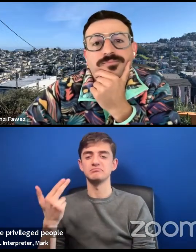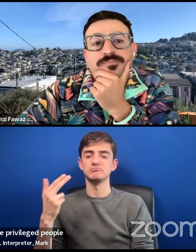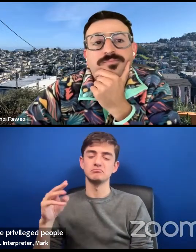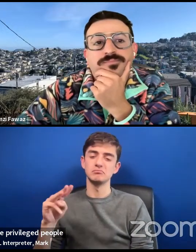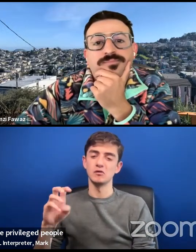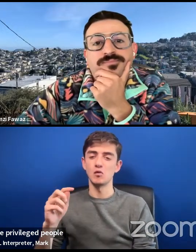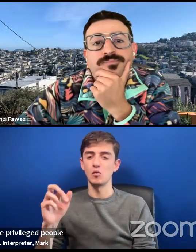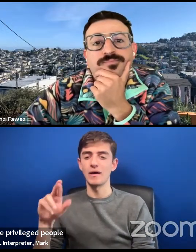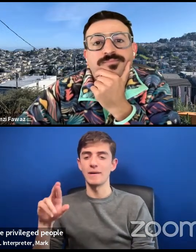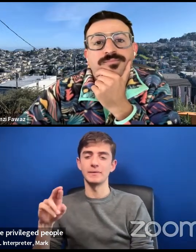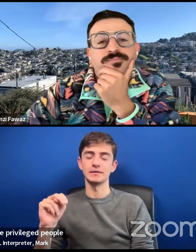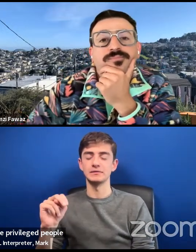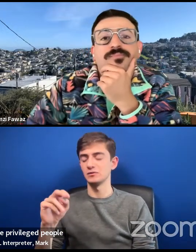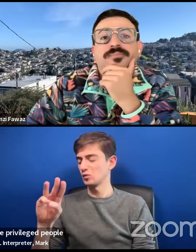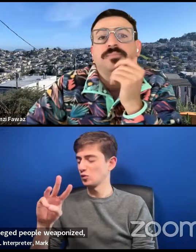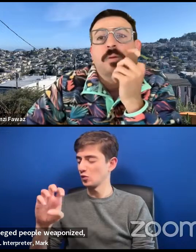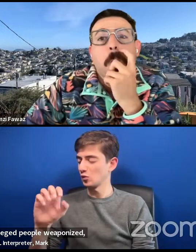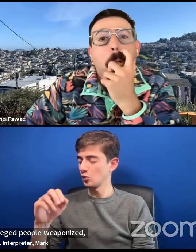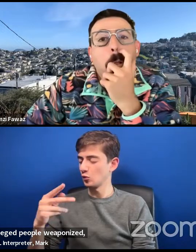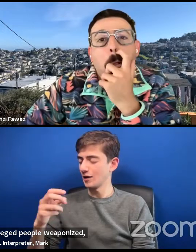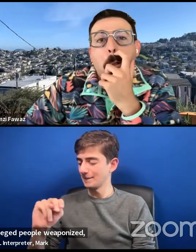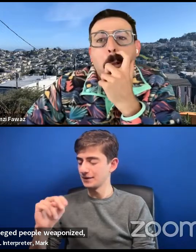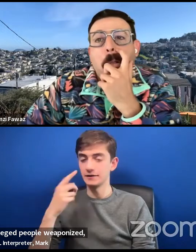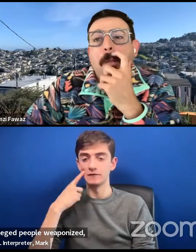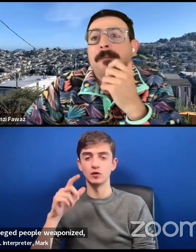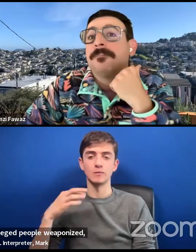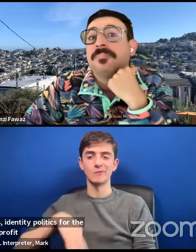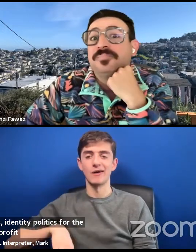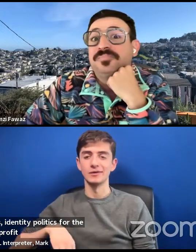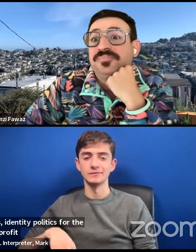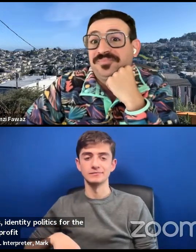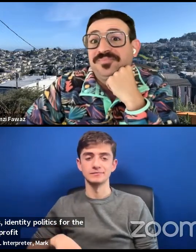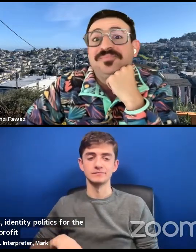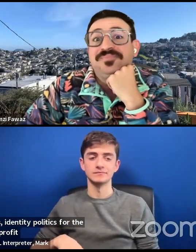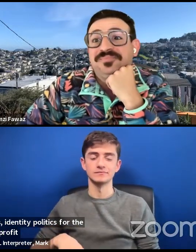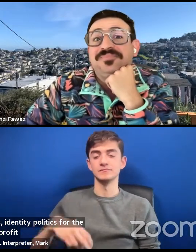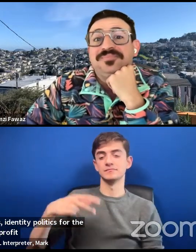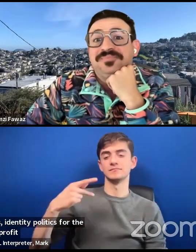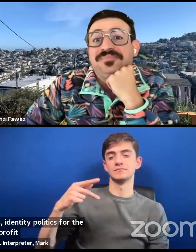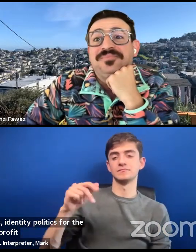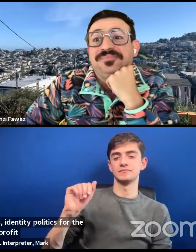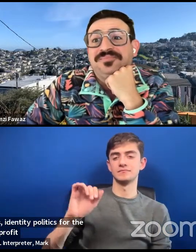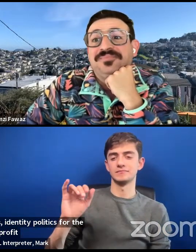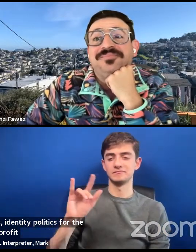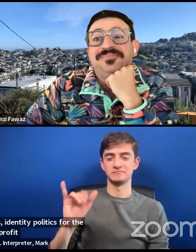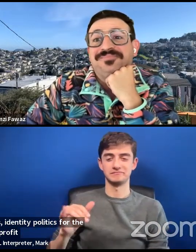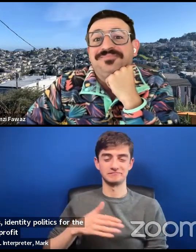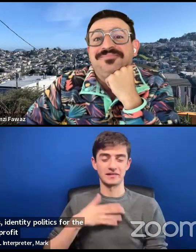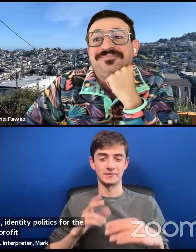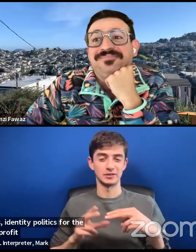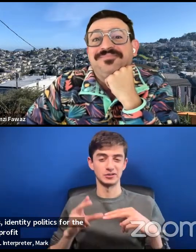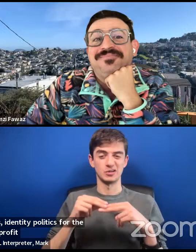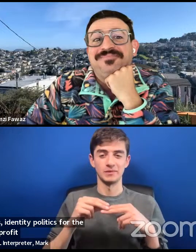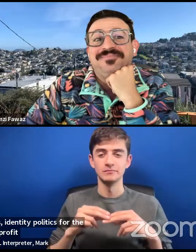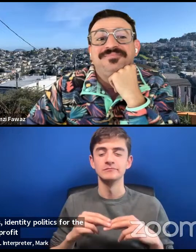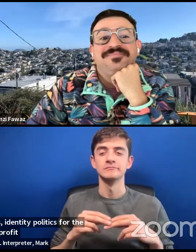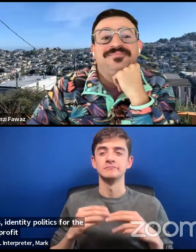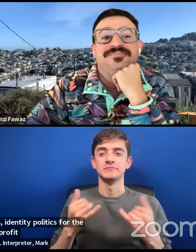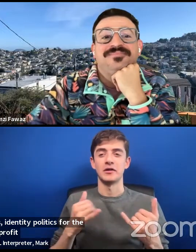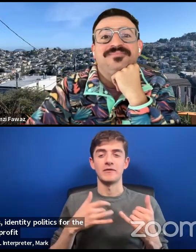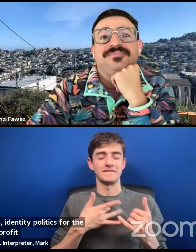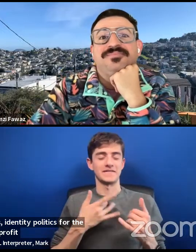purpose of profit. Well, I'm happy to jump in there because I think this discussion is sort of kind of melding together now.